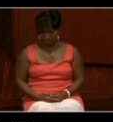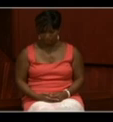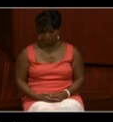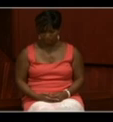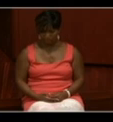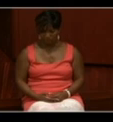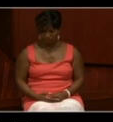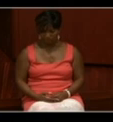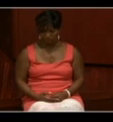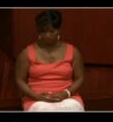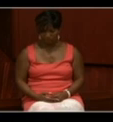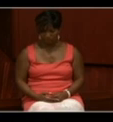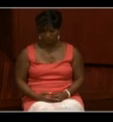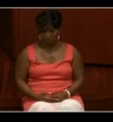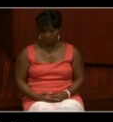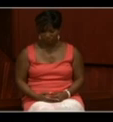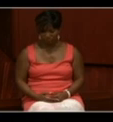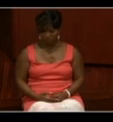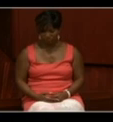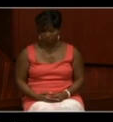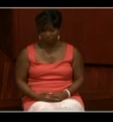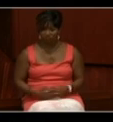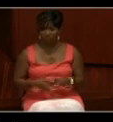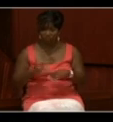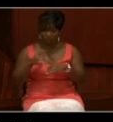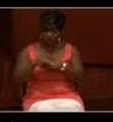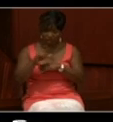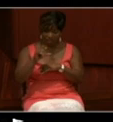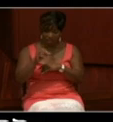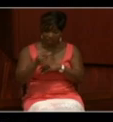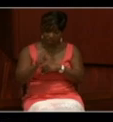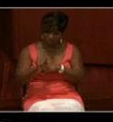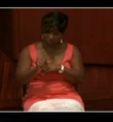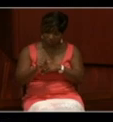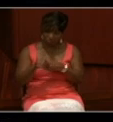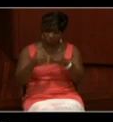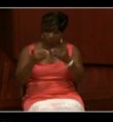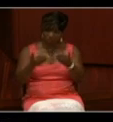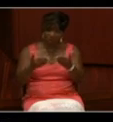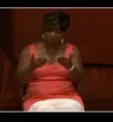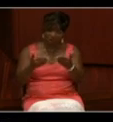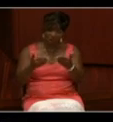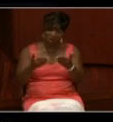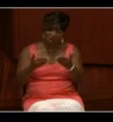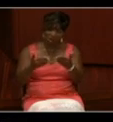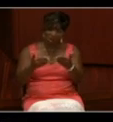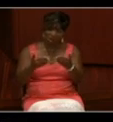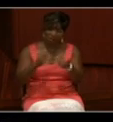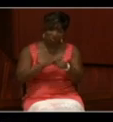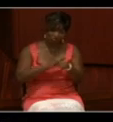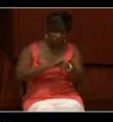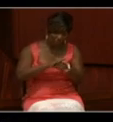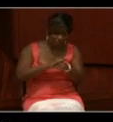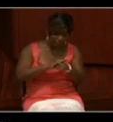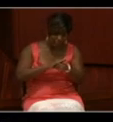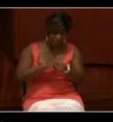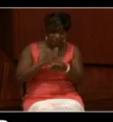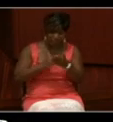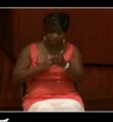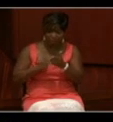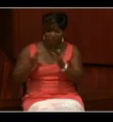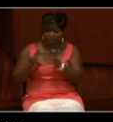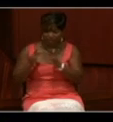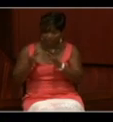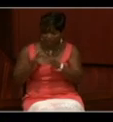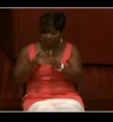All right. So now, early logs generally provide just this, the locations and some contexts of